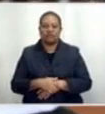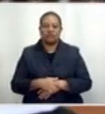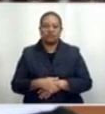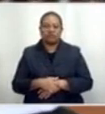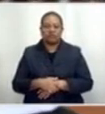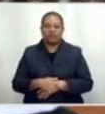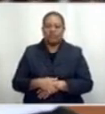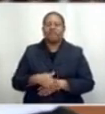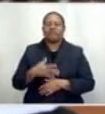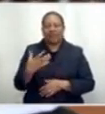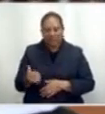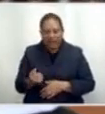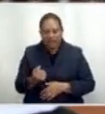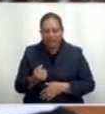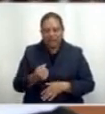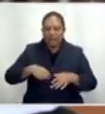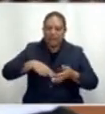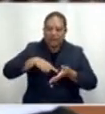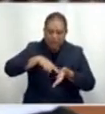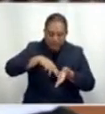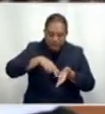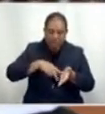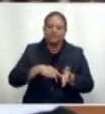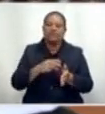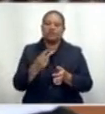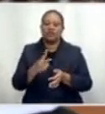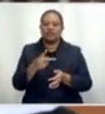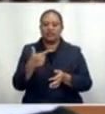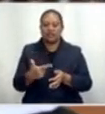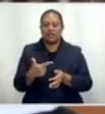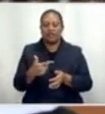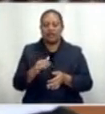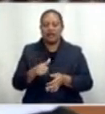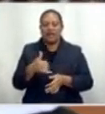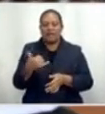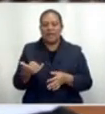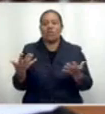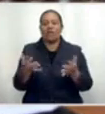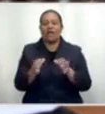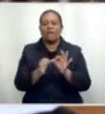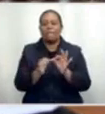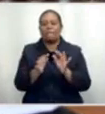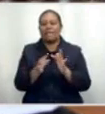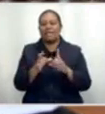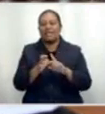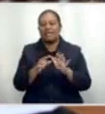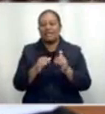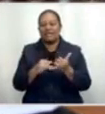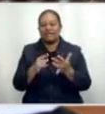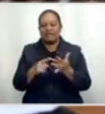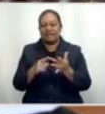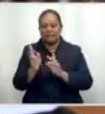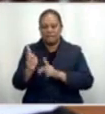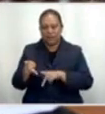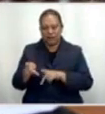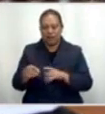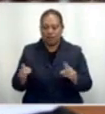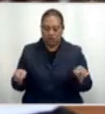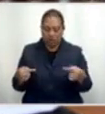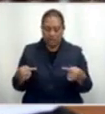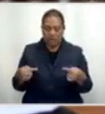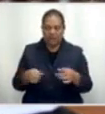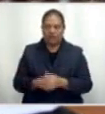will also be held on 27 May at Bidesi Park. They will compete